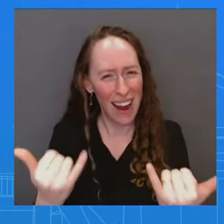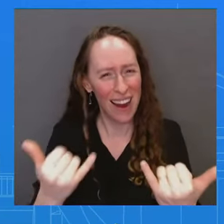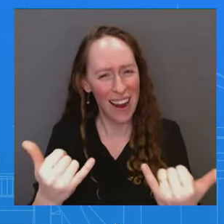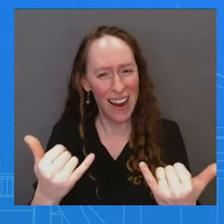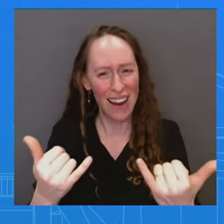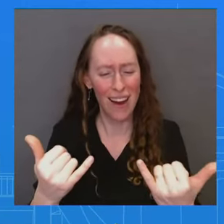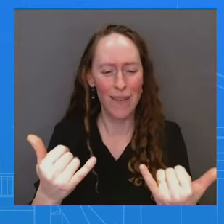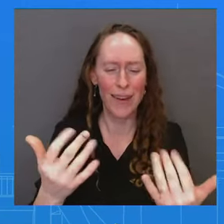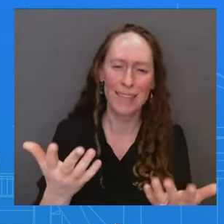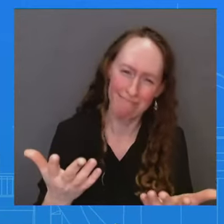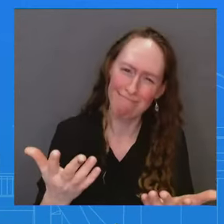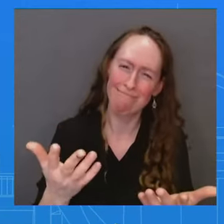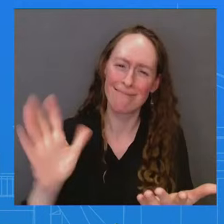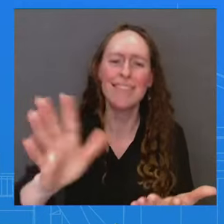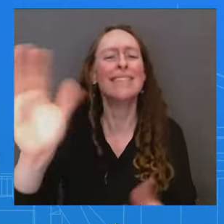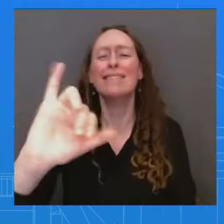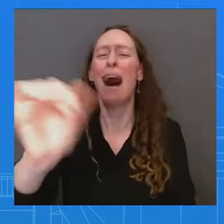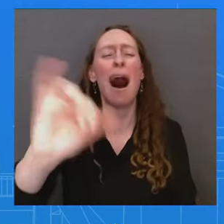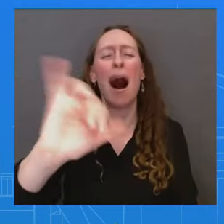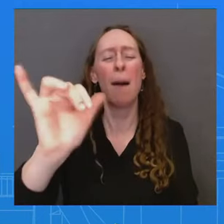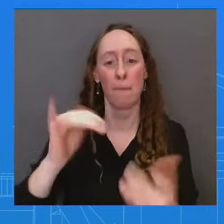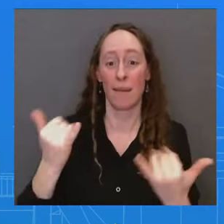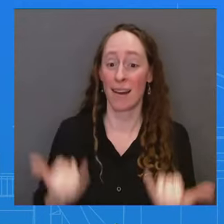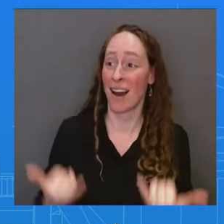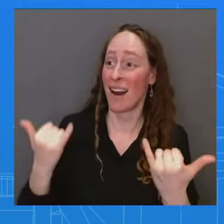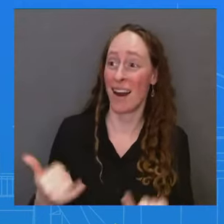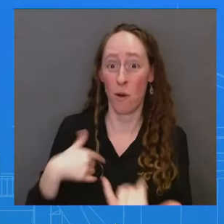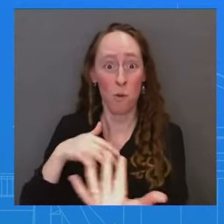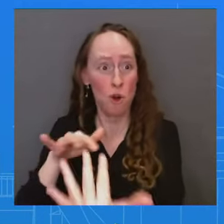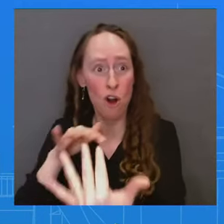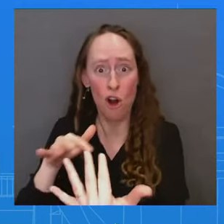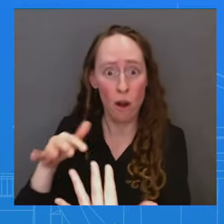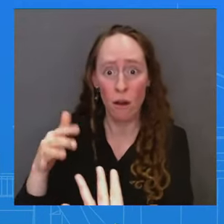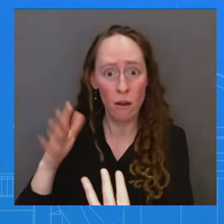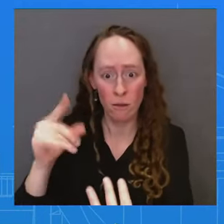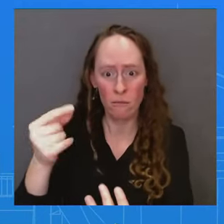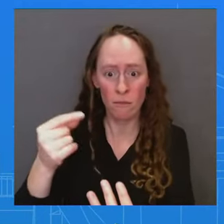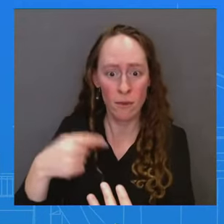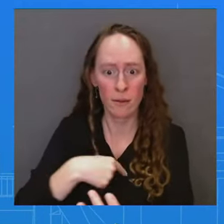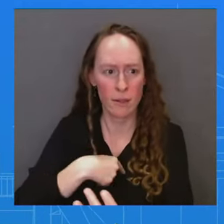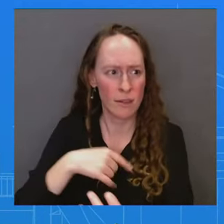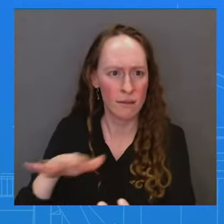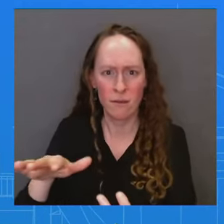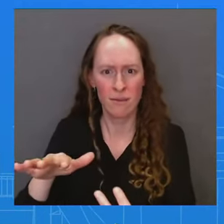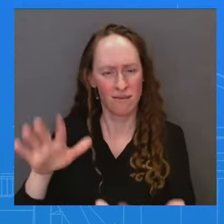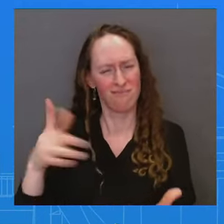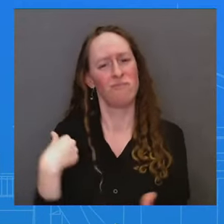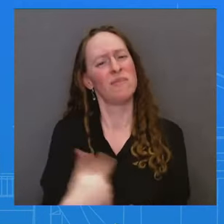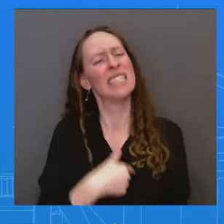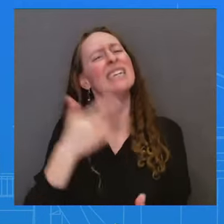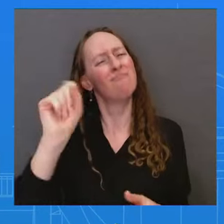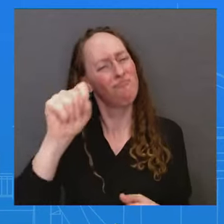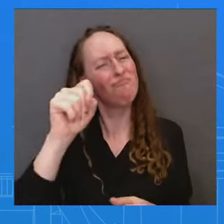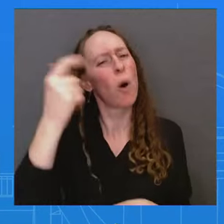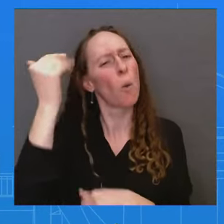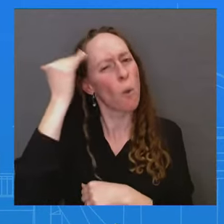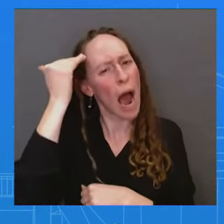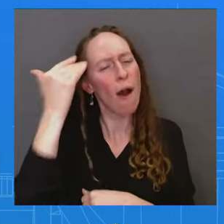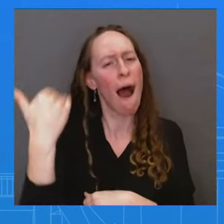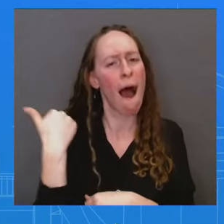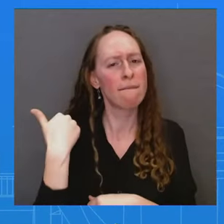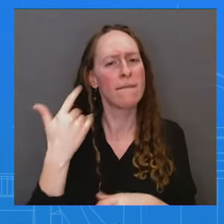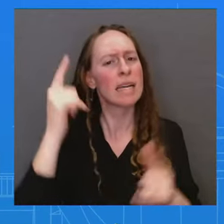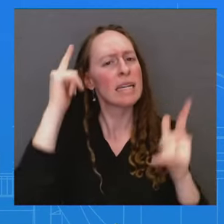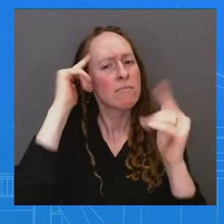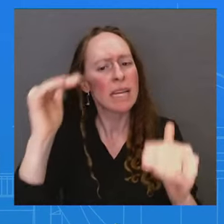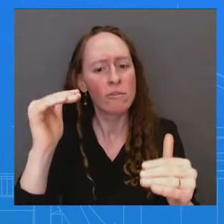— wars we're fighting, and we're not fighting in this war — there are real limits in actual combat, when you are being shot at and attacked and shelled,